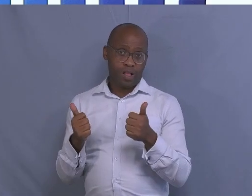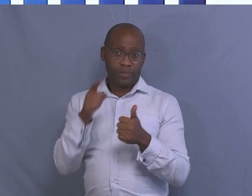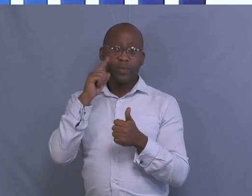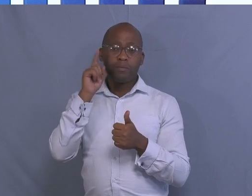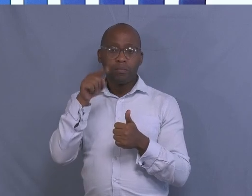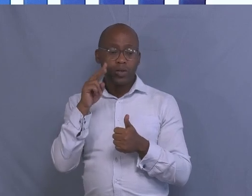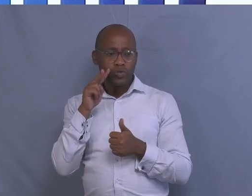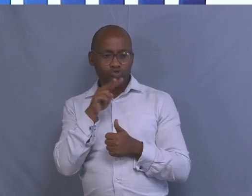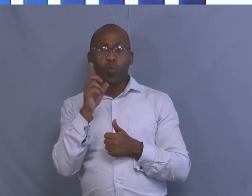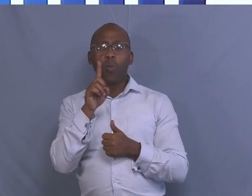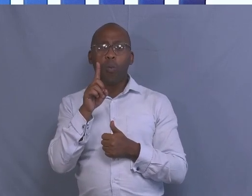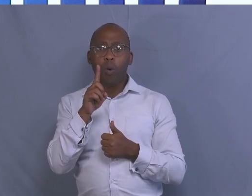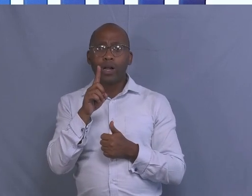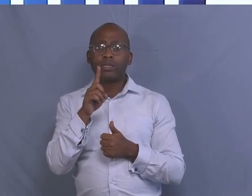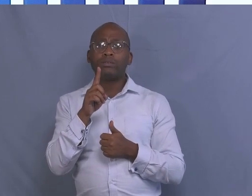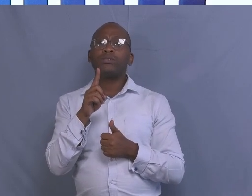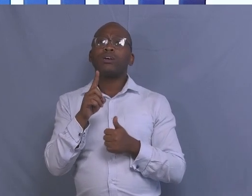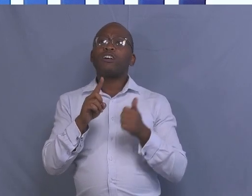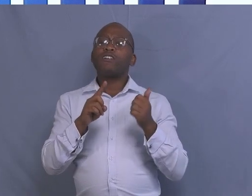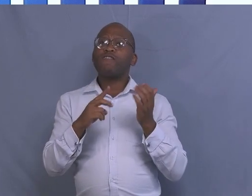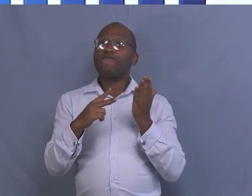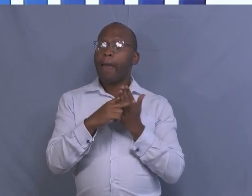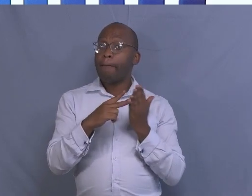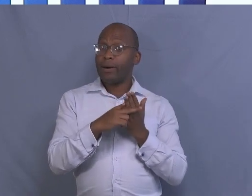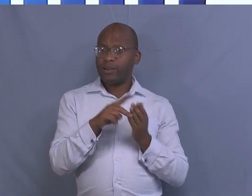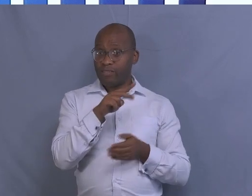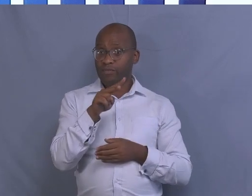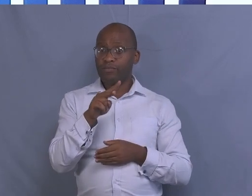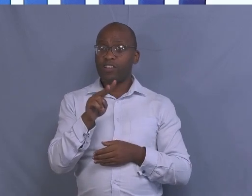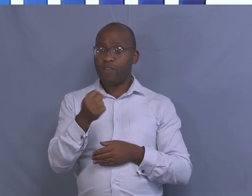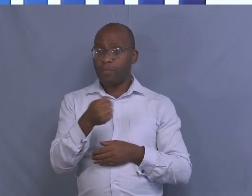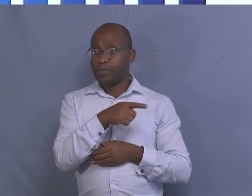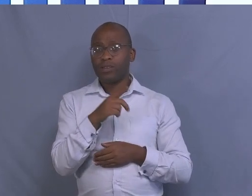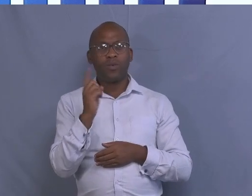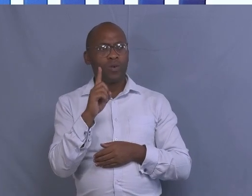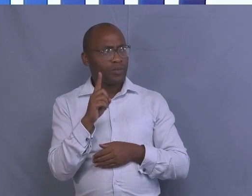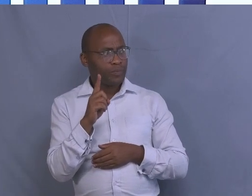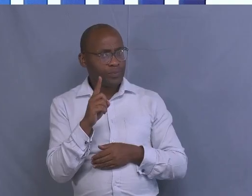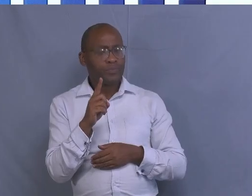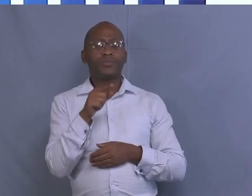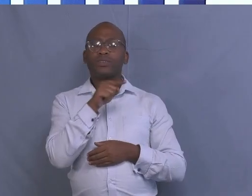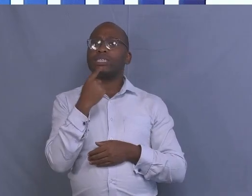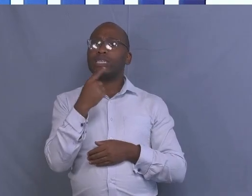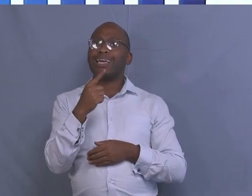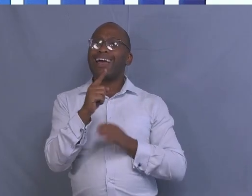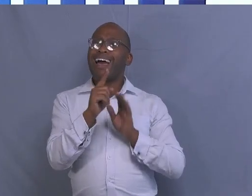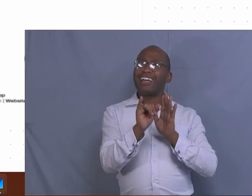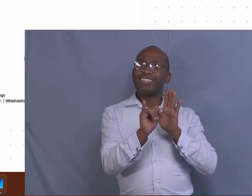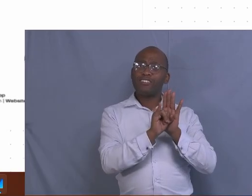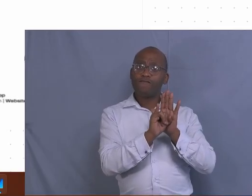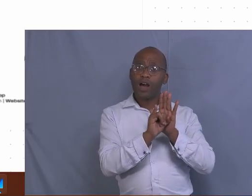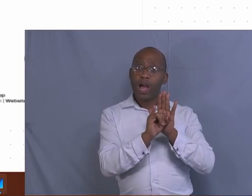which you need to know. For instance, the first question says, identify the source of feed for